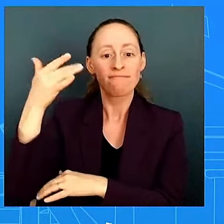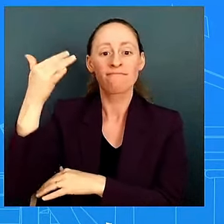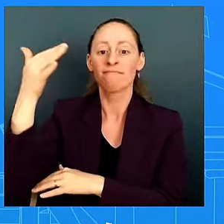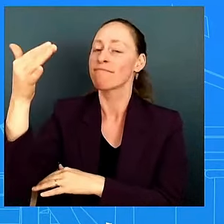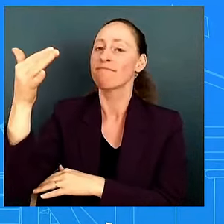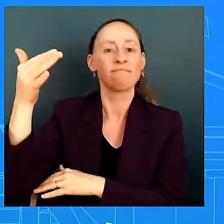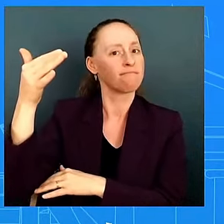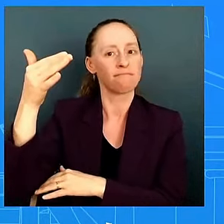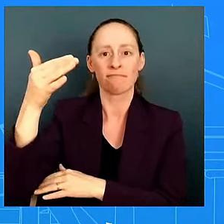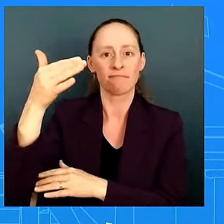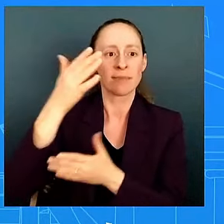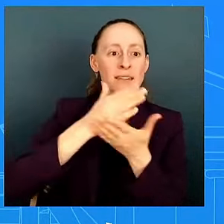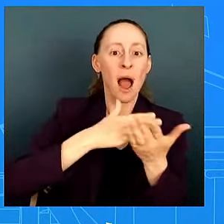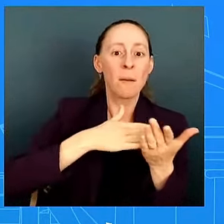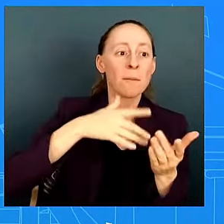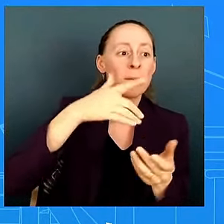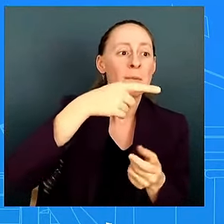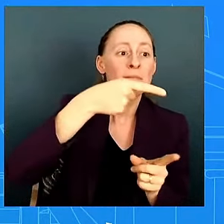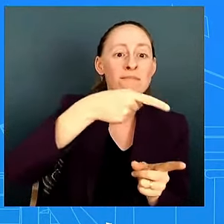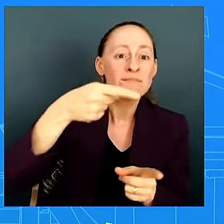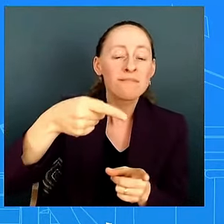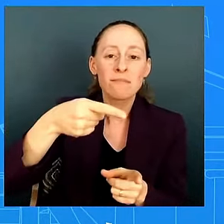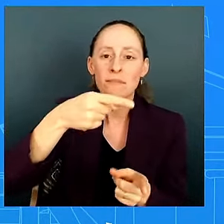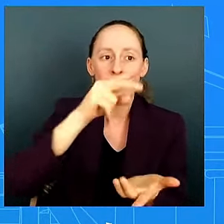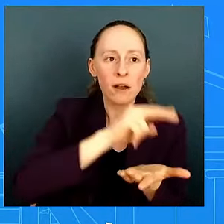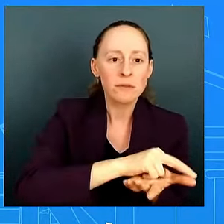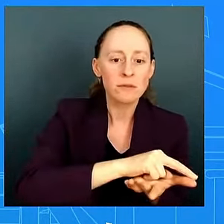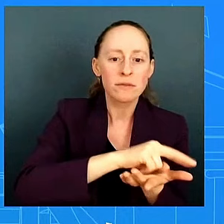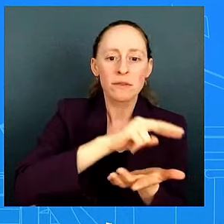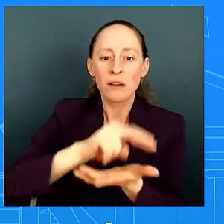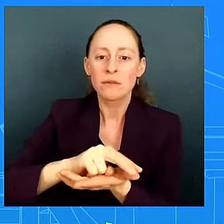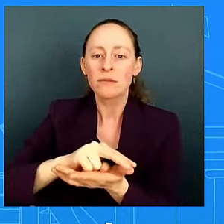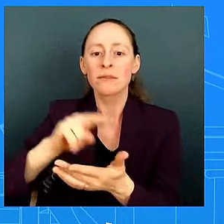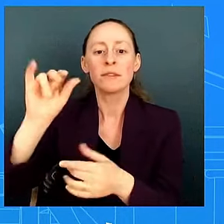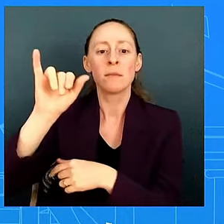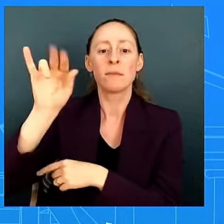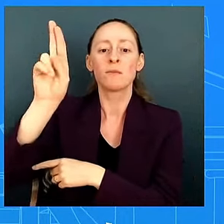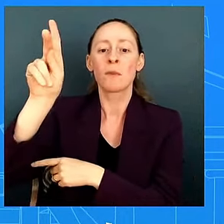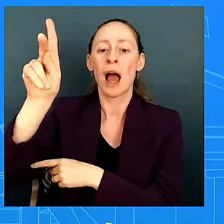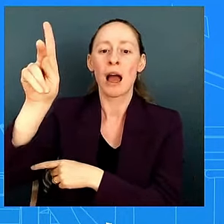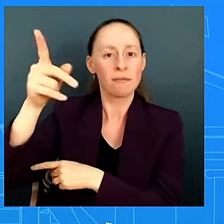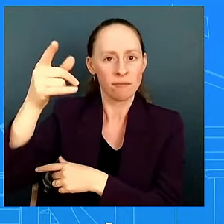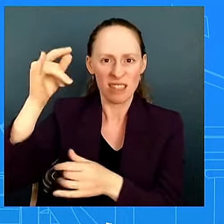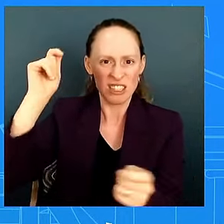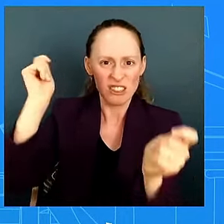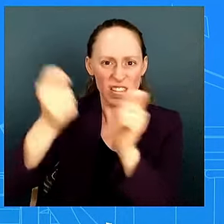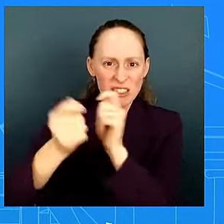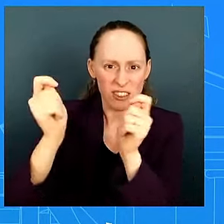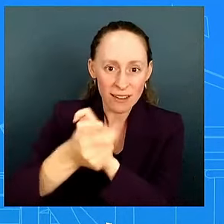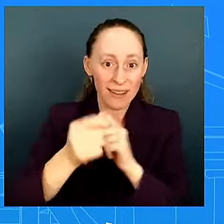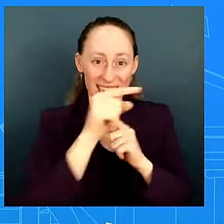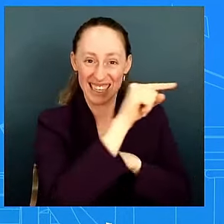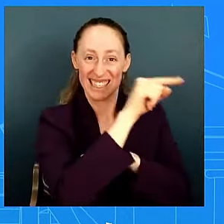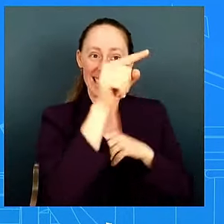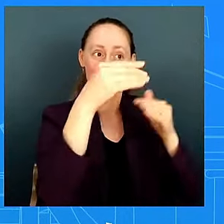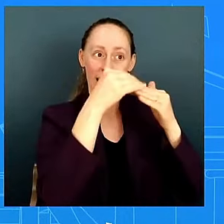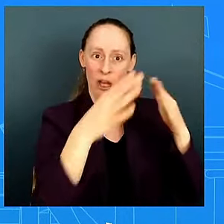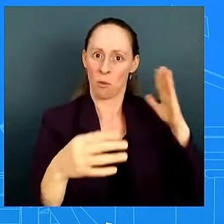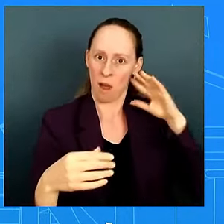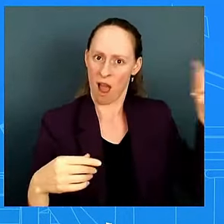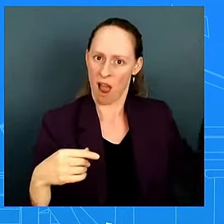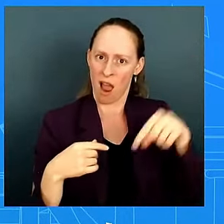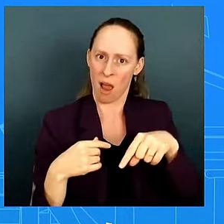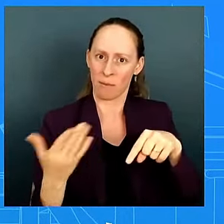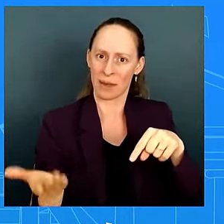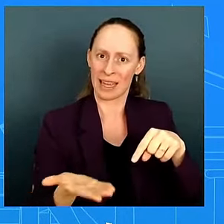leaders kind of coming in to dc a little bit diminished is it how are you guys how is that changing how you're looking at at the